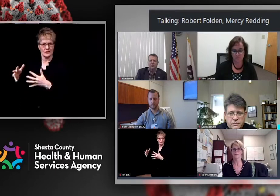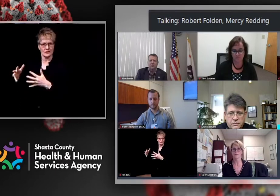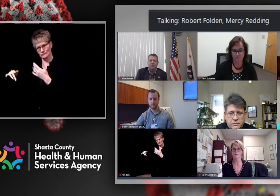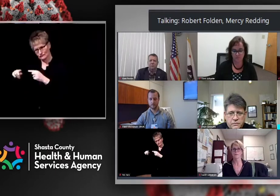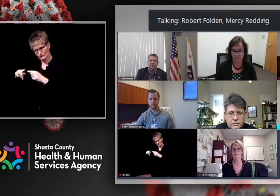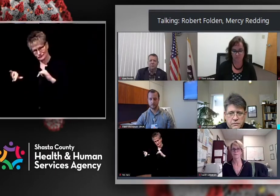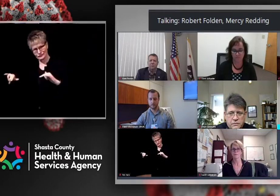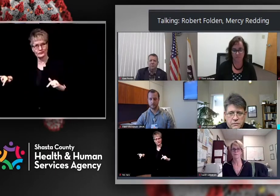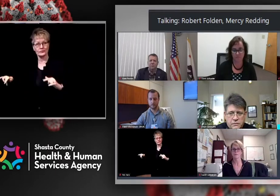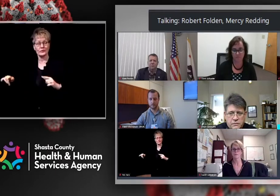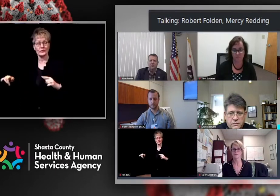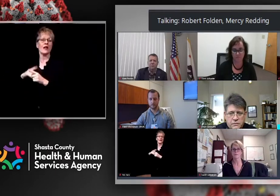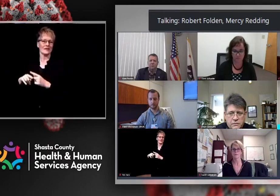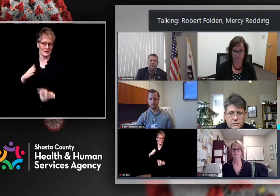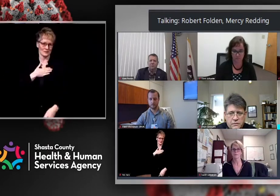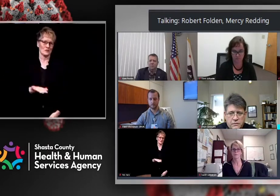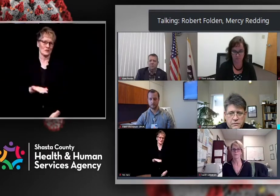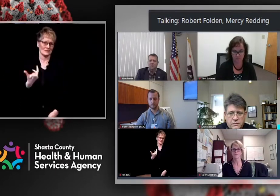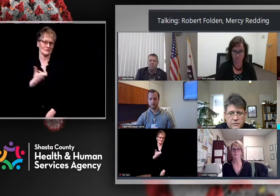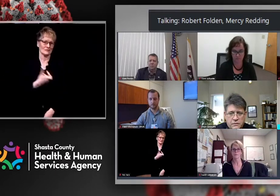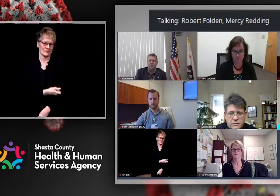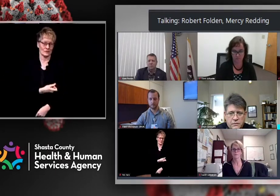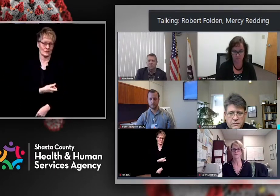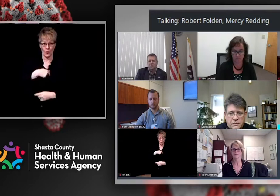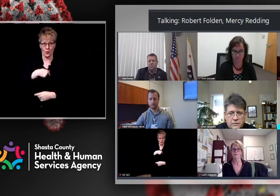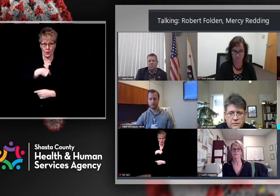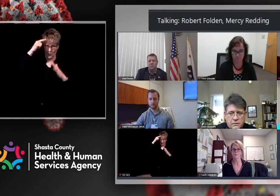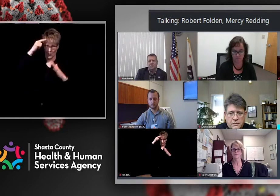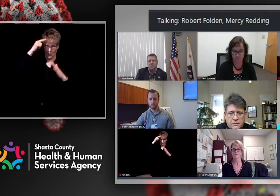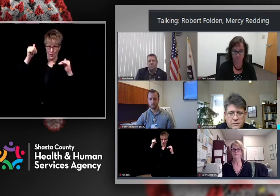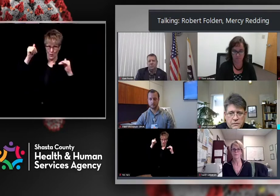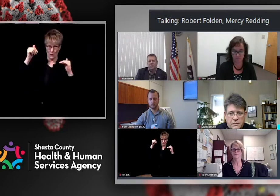in the high 60 percent or percent ranking.